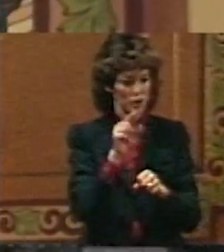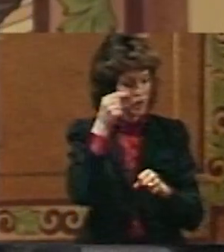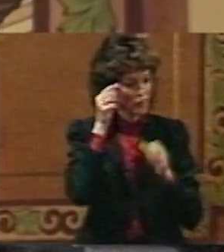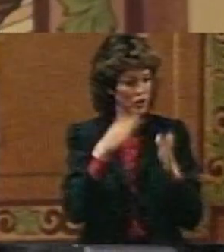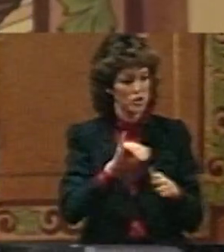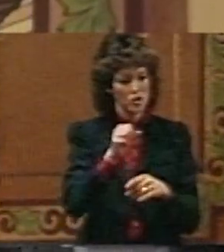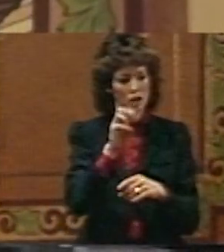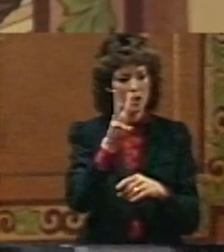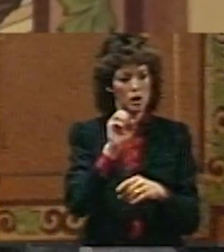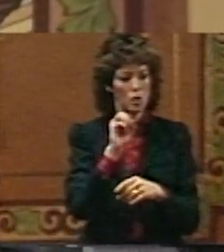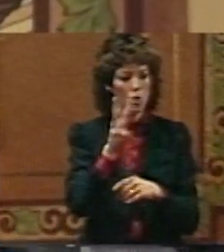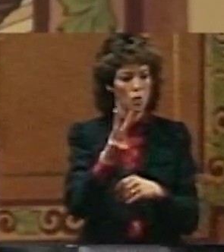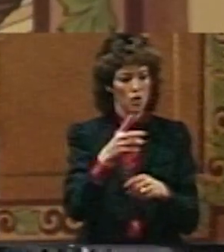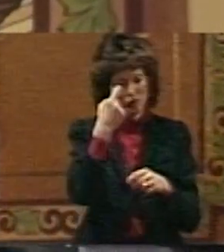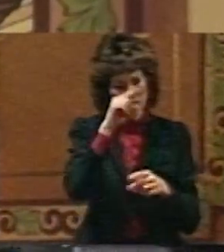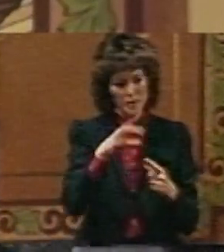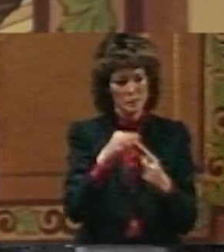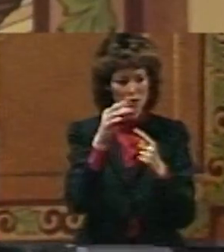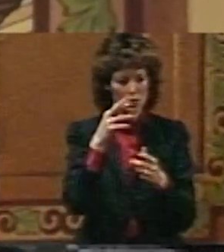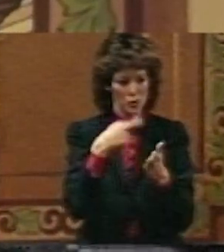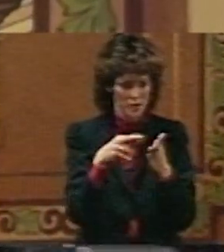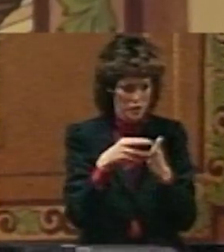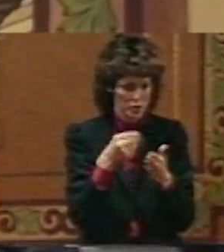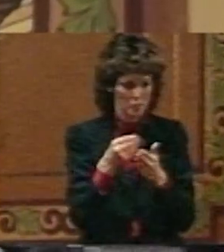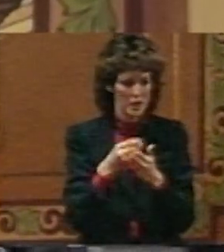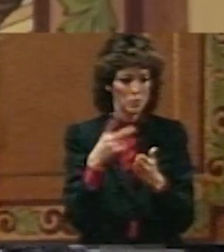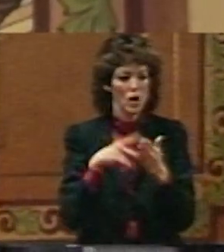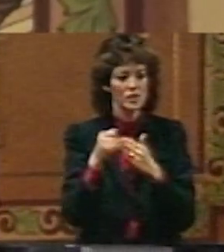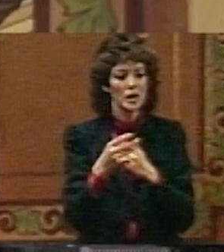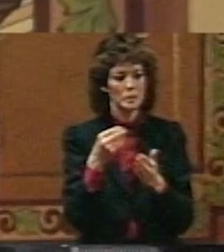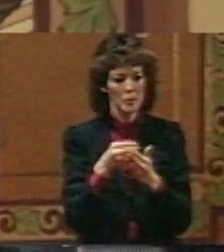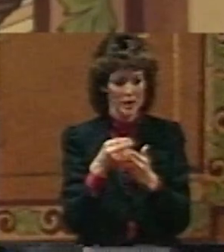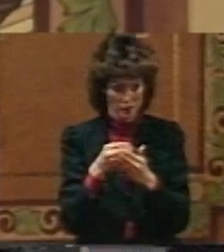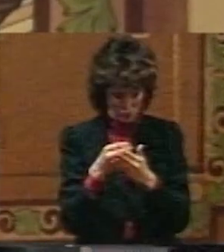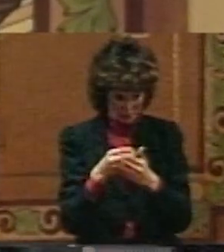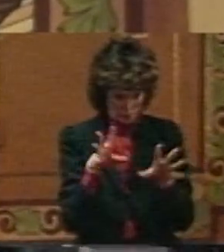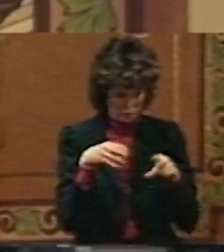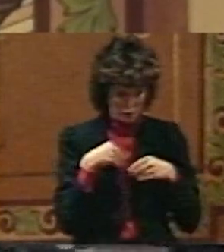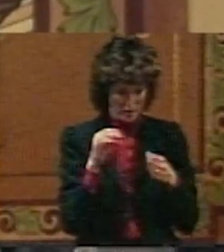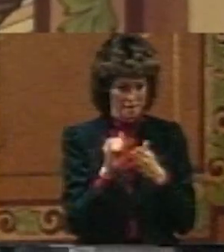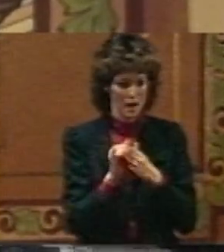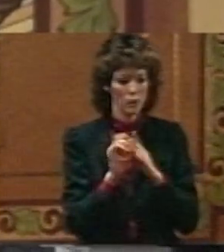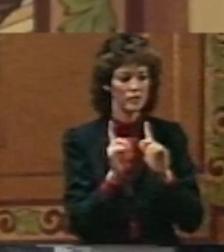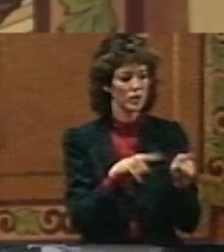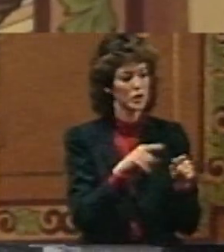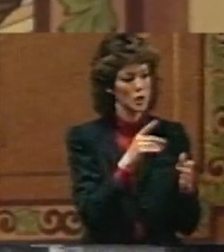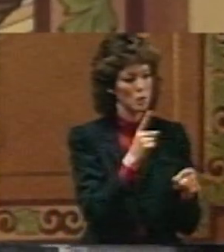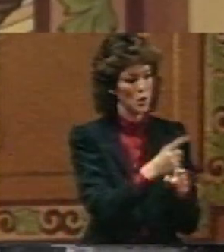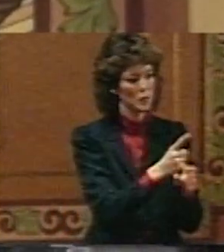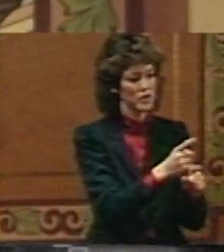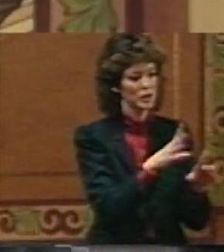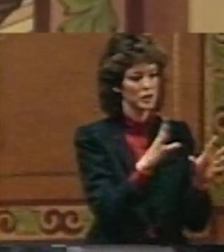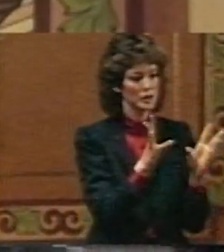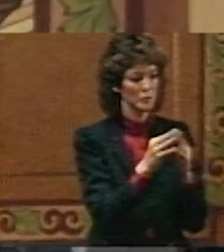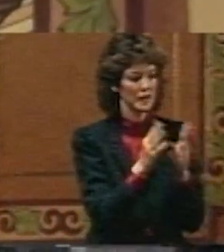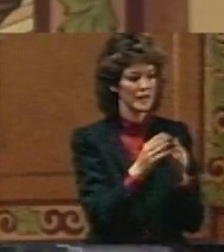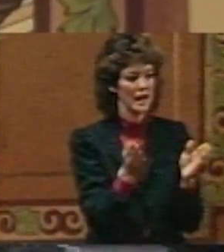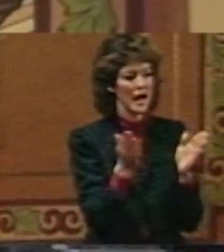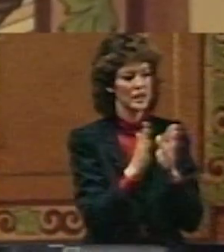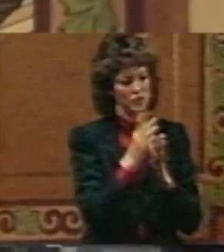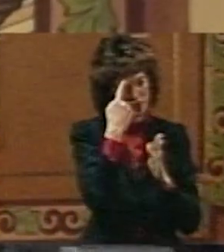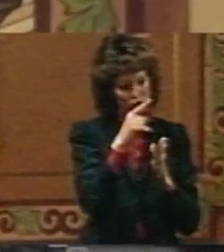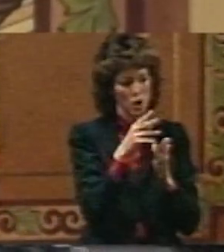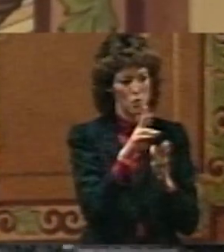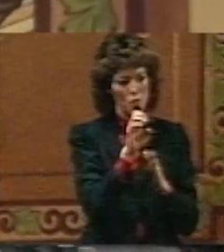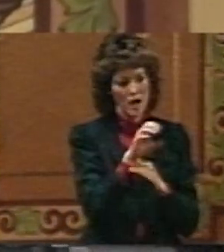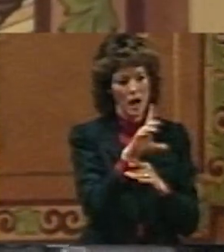and asked for special research money and special project money, and you've approved it. We have gone to the Appropriations Committee and asked for reallocation